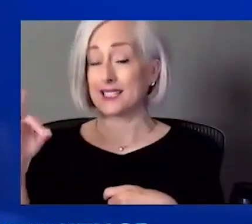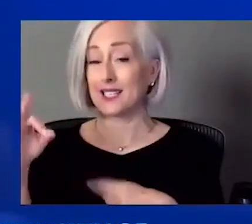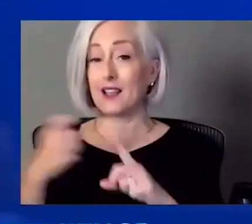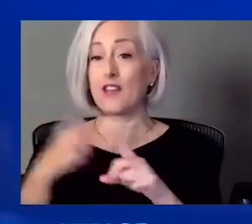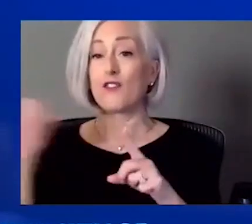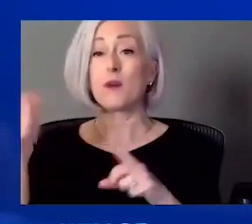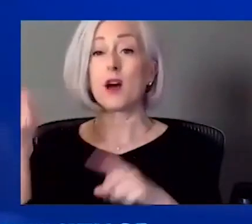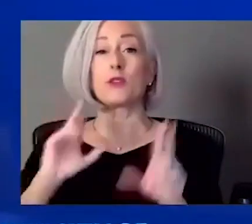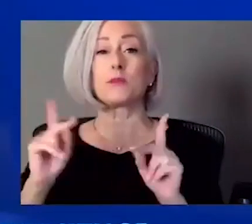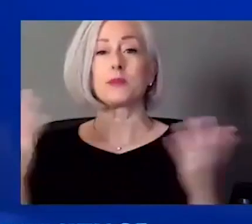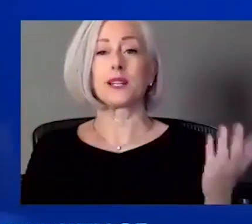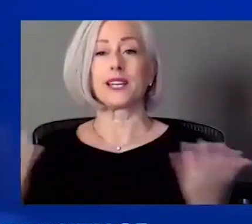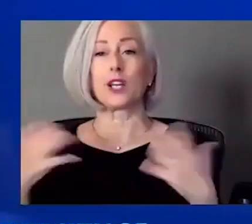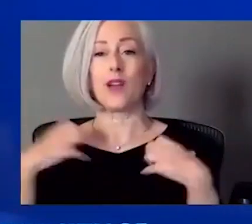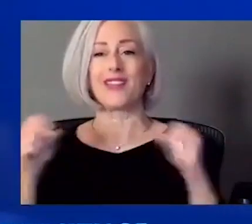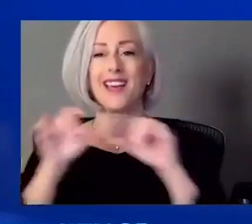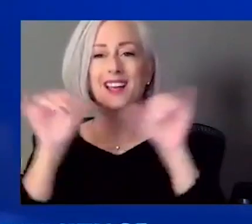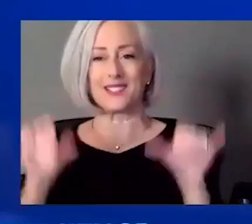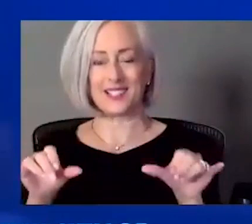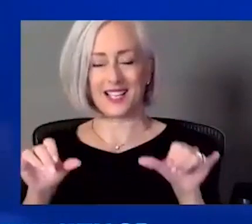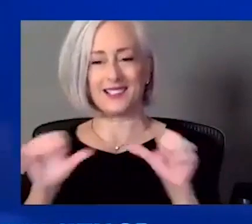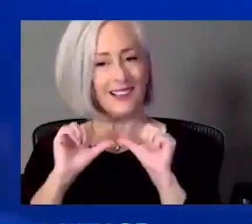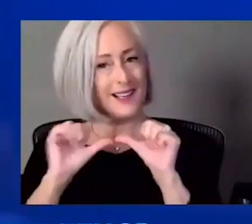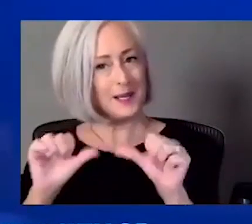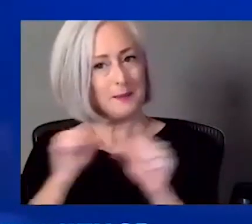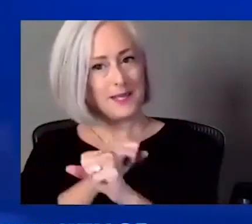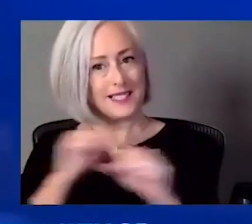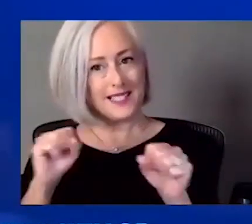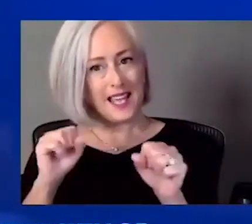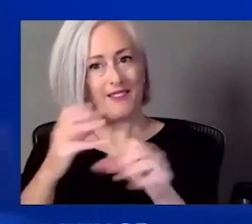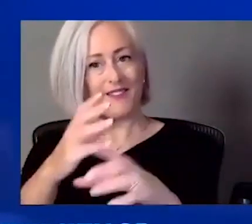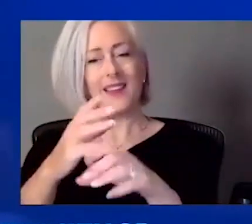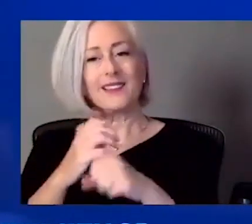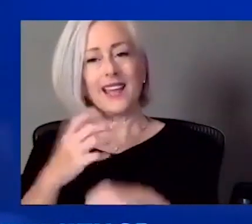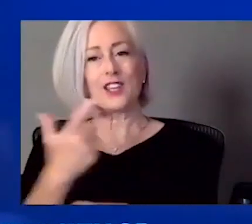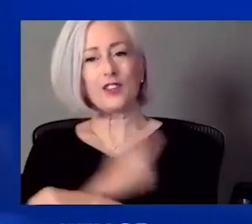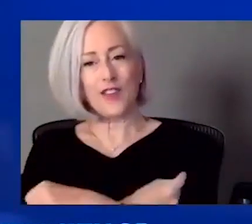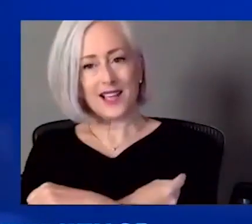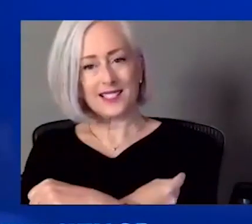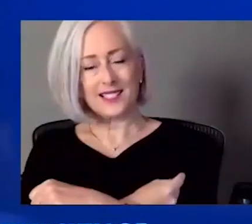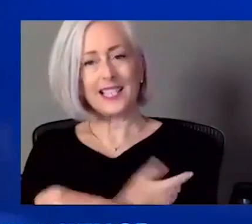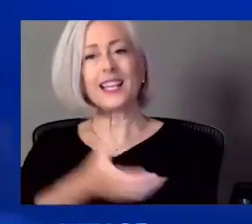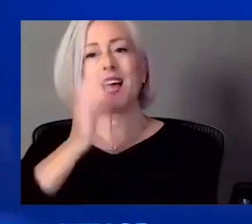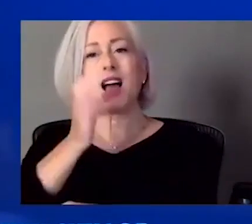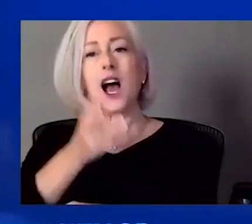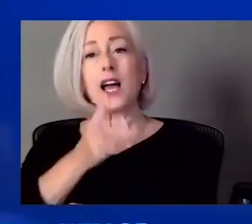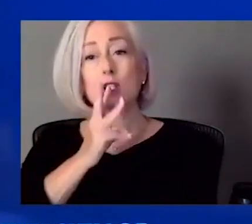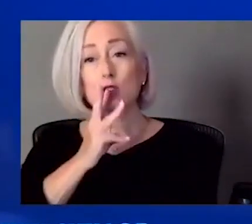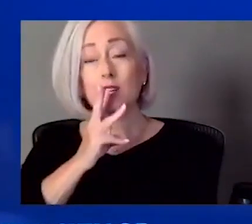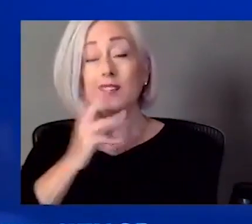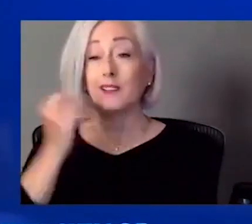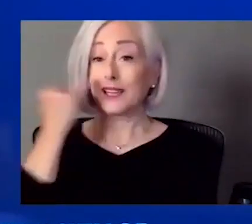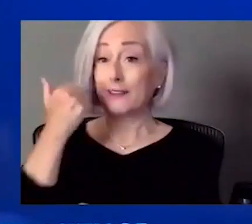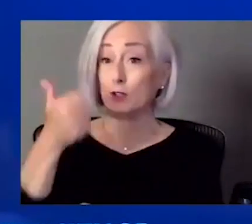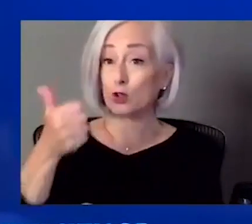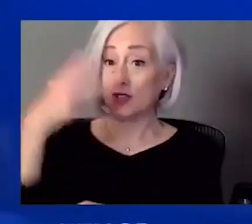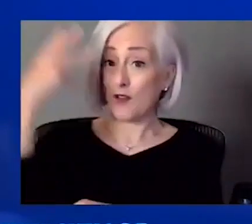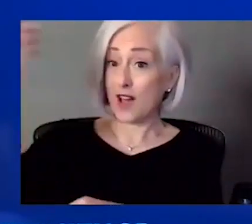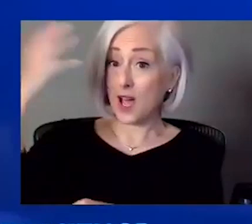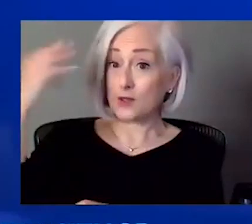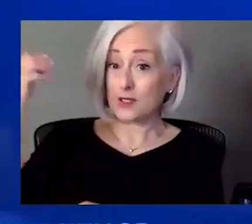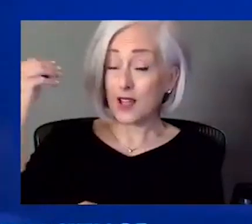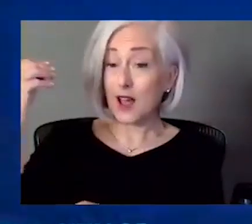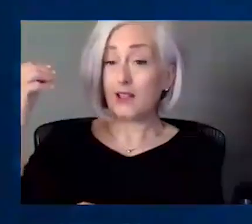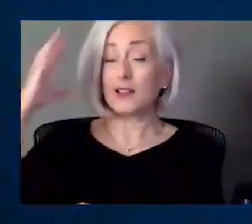So again, be safe this weekend, get vaccinated, hydrate. If you're outside, wear sunscreen and enjoy this, this